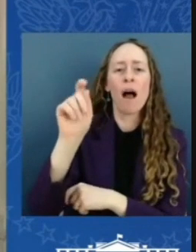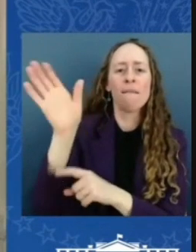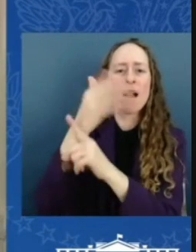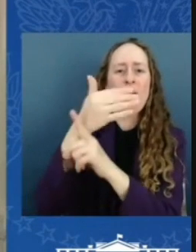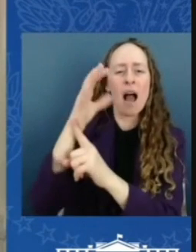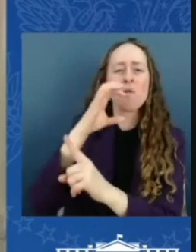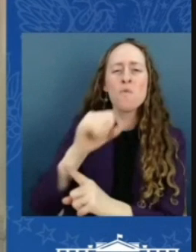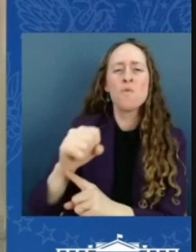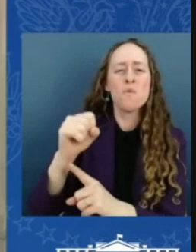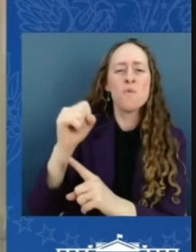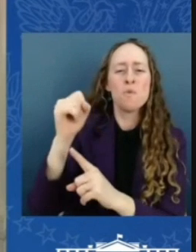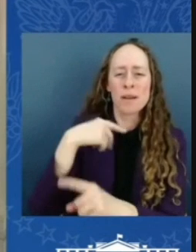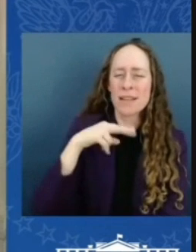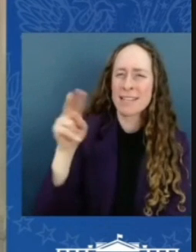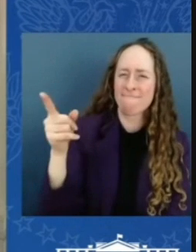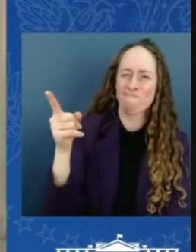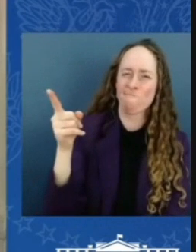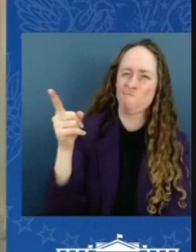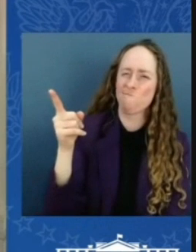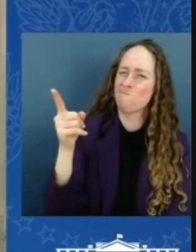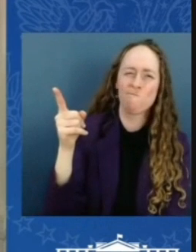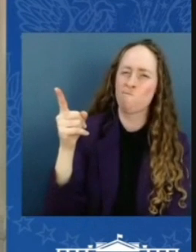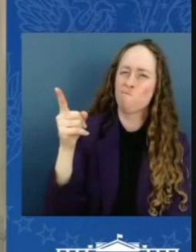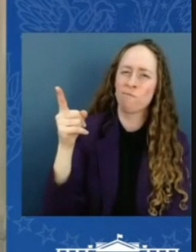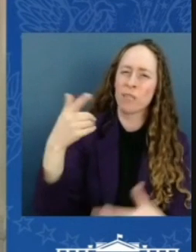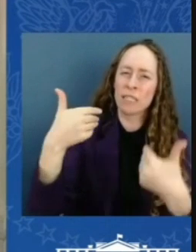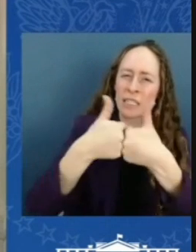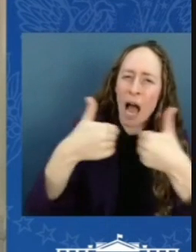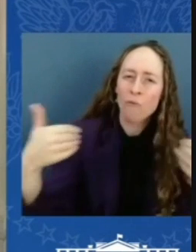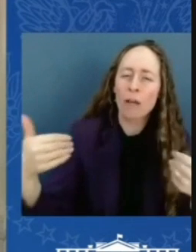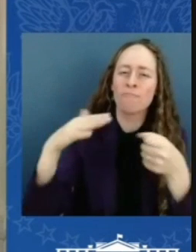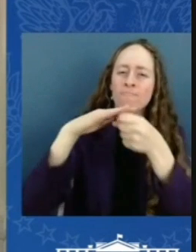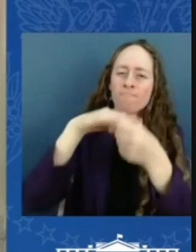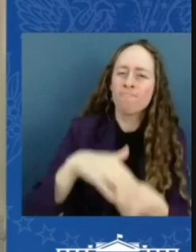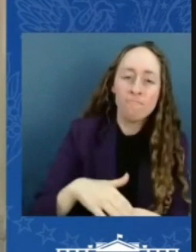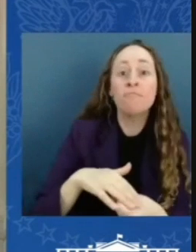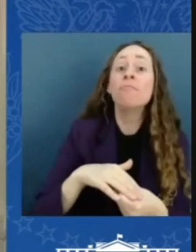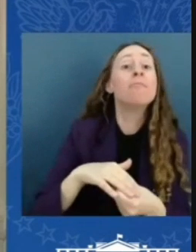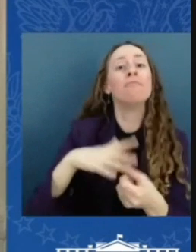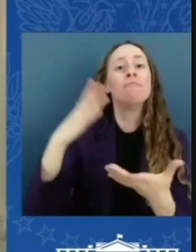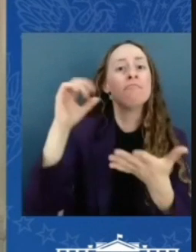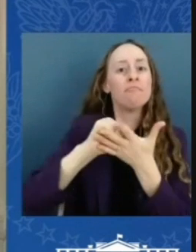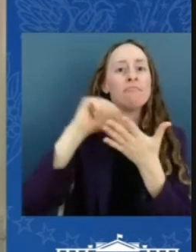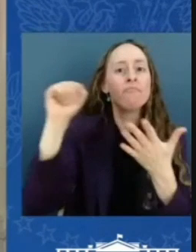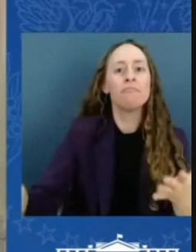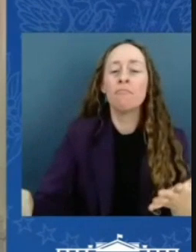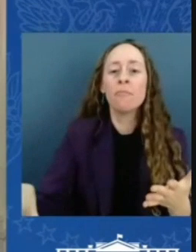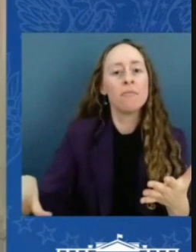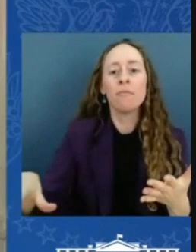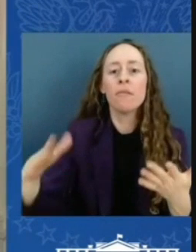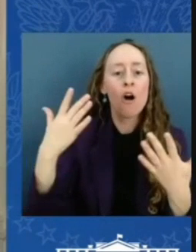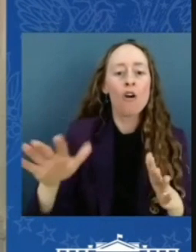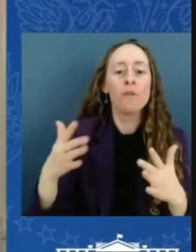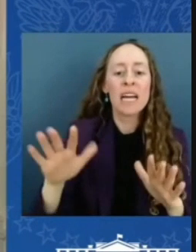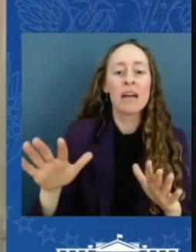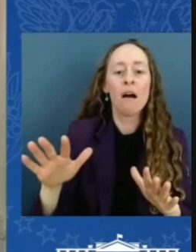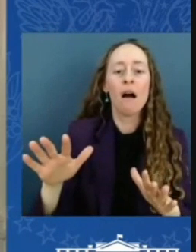That moment wasn't just about a symbol being removed. It was about people coming together,